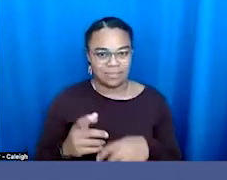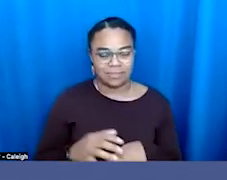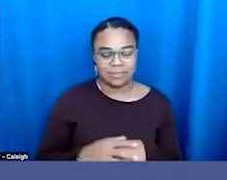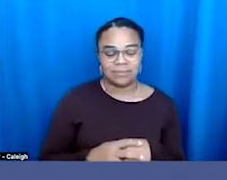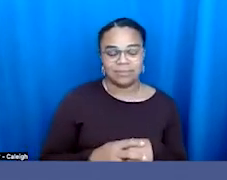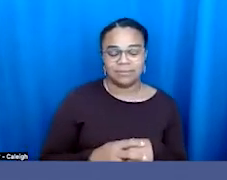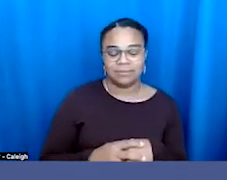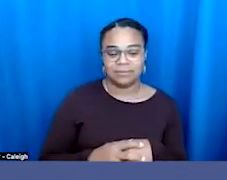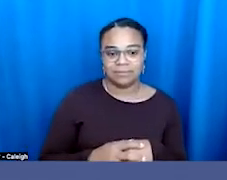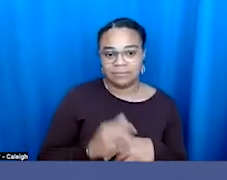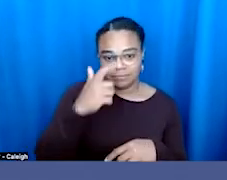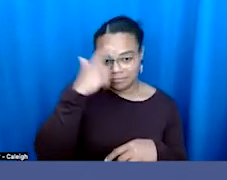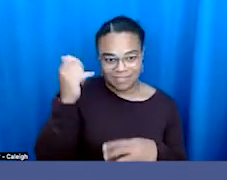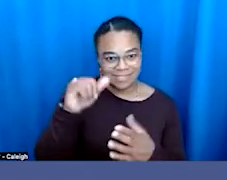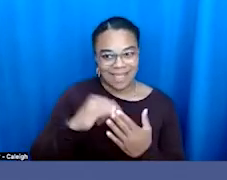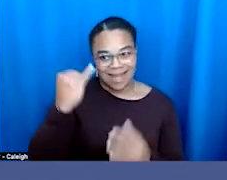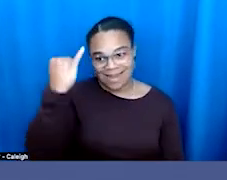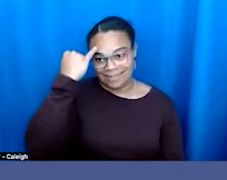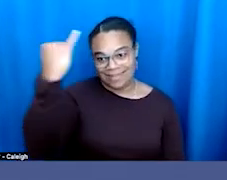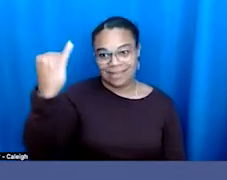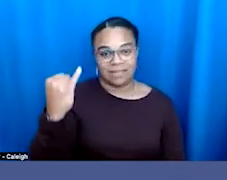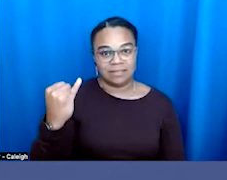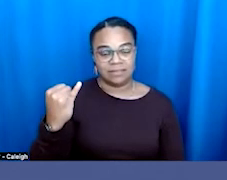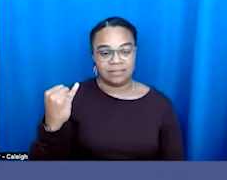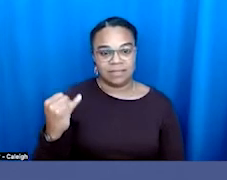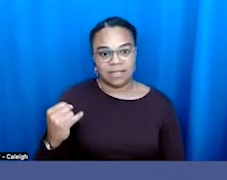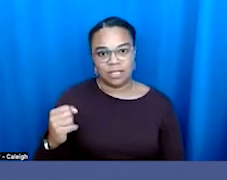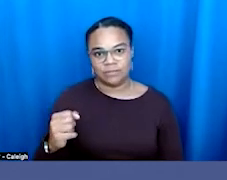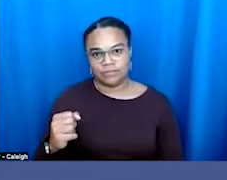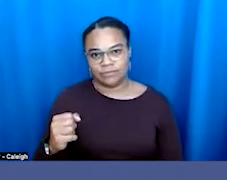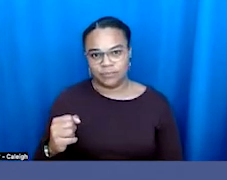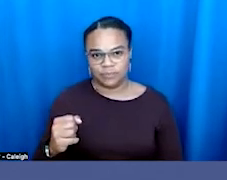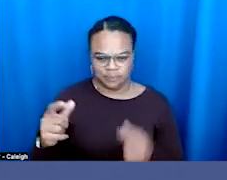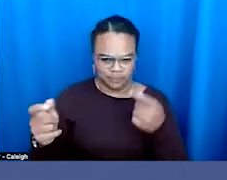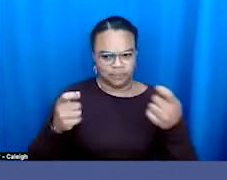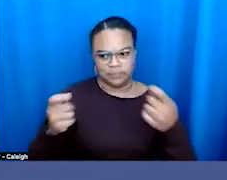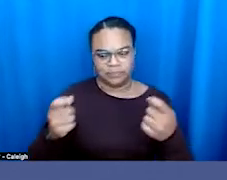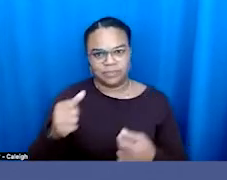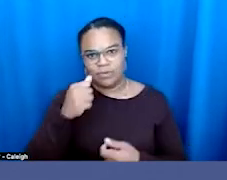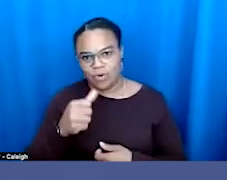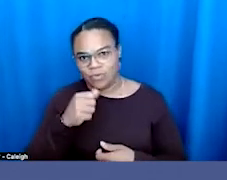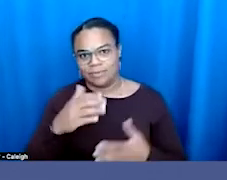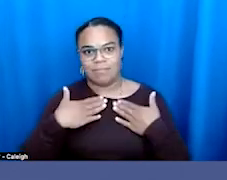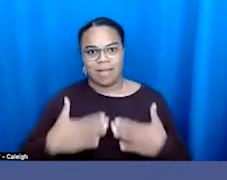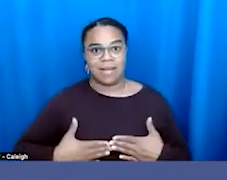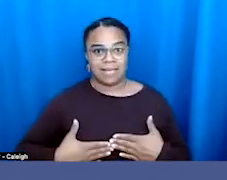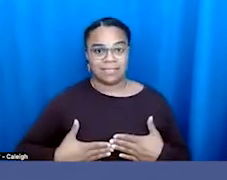that idea of policing girlhood and girls' bodies became,